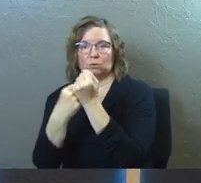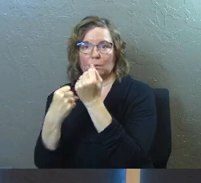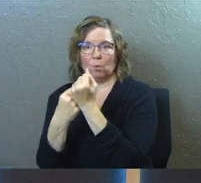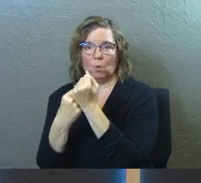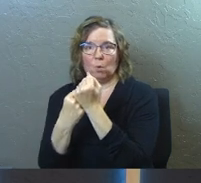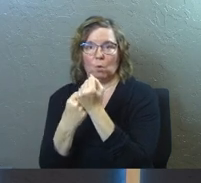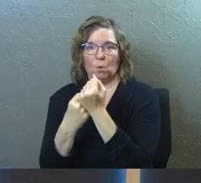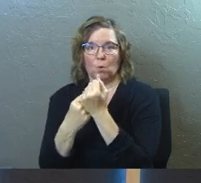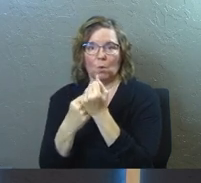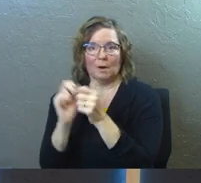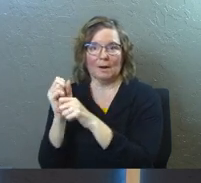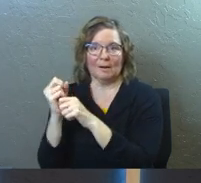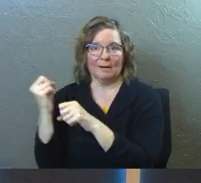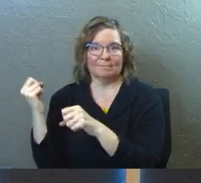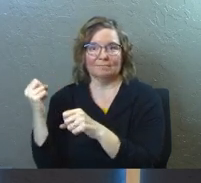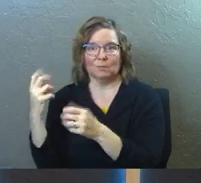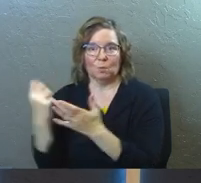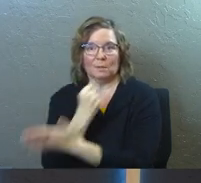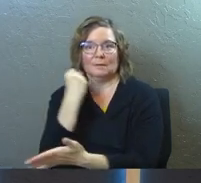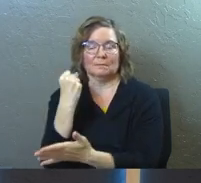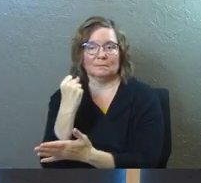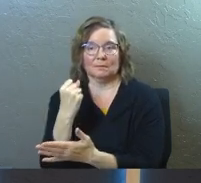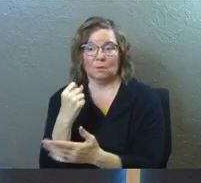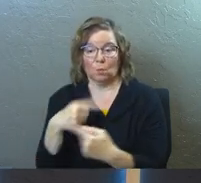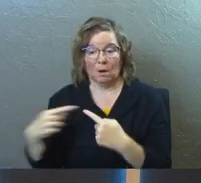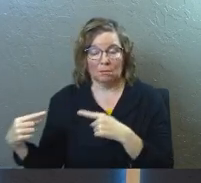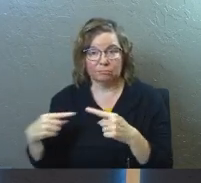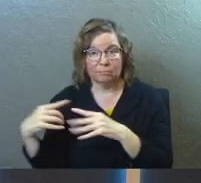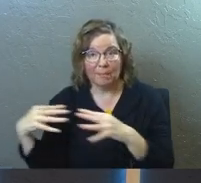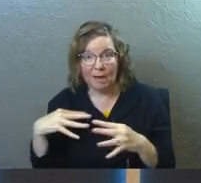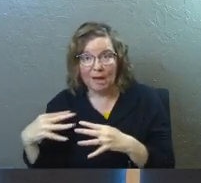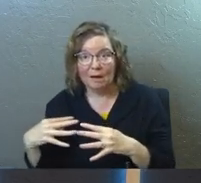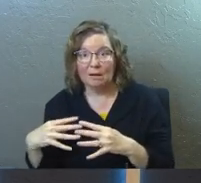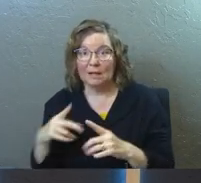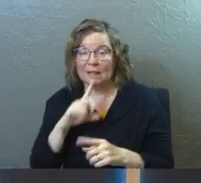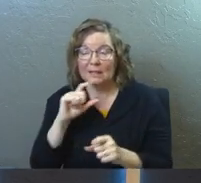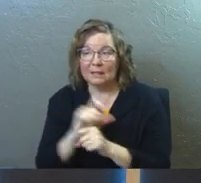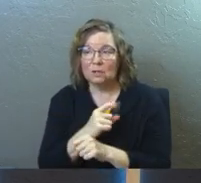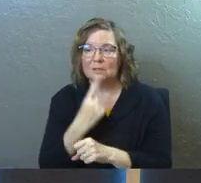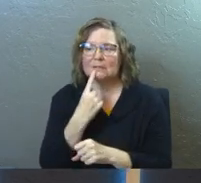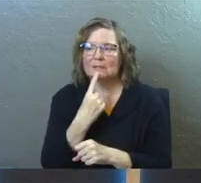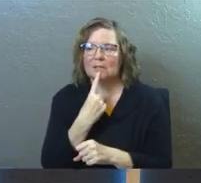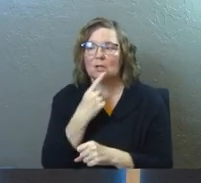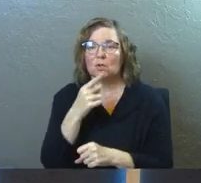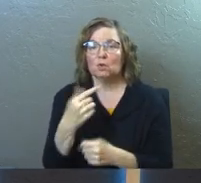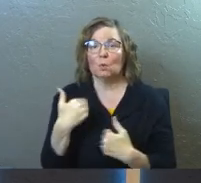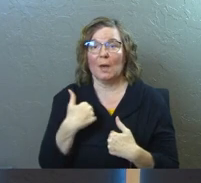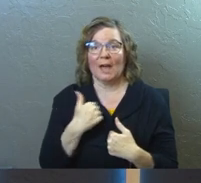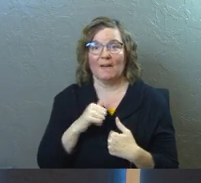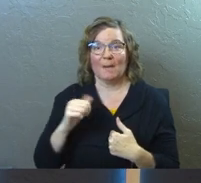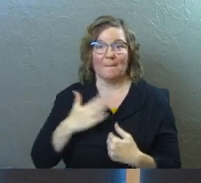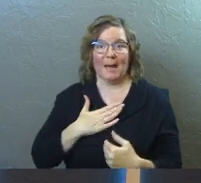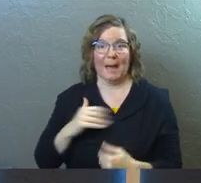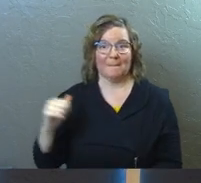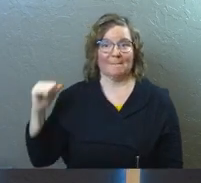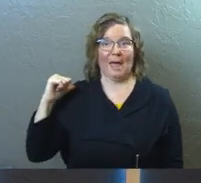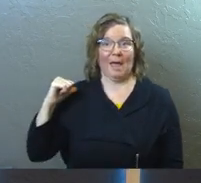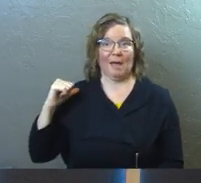It's about strength. It's about protection. When you're in the battle, it literally says, you got my back.